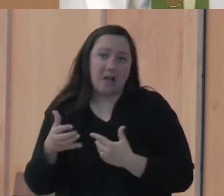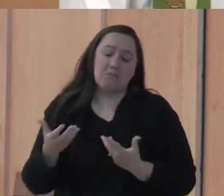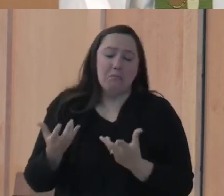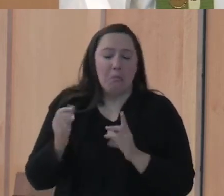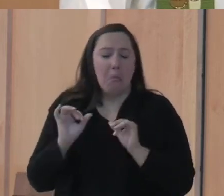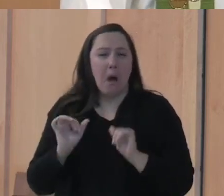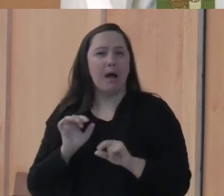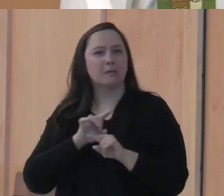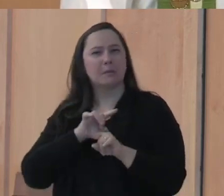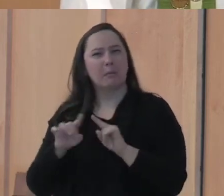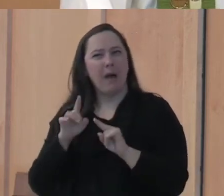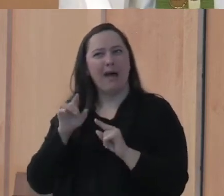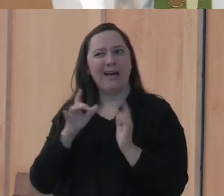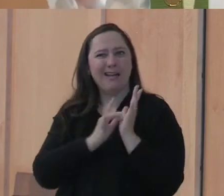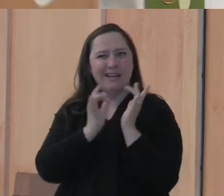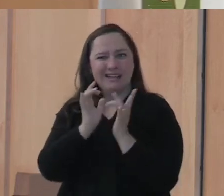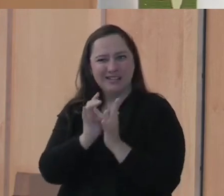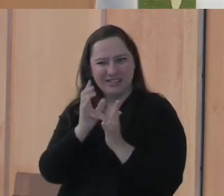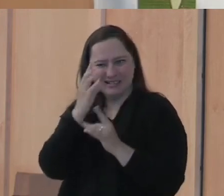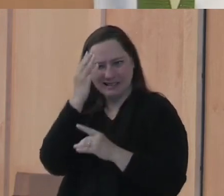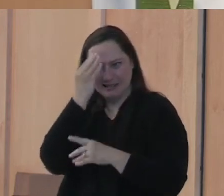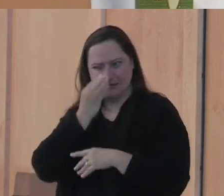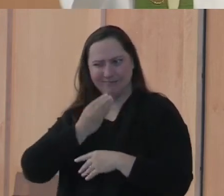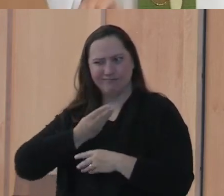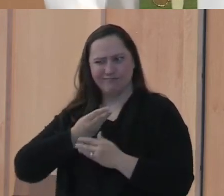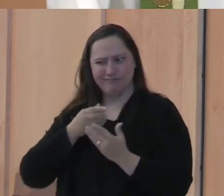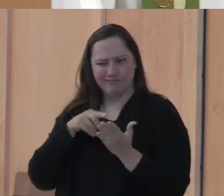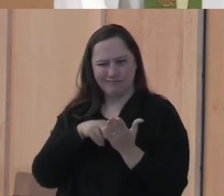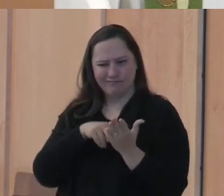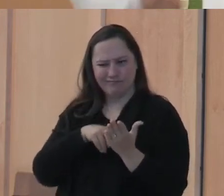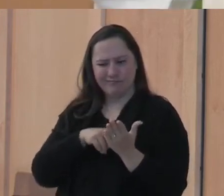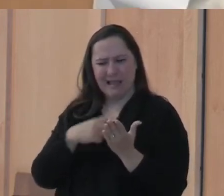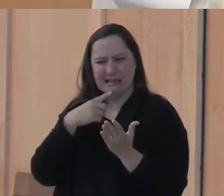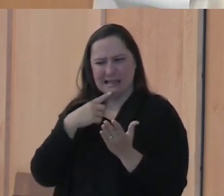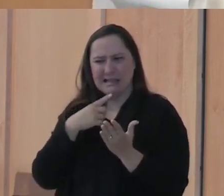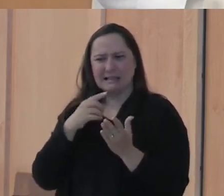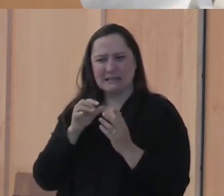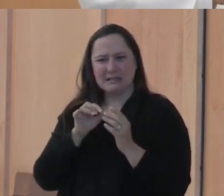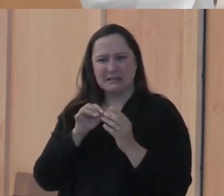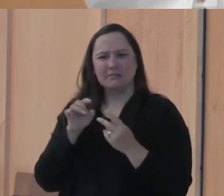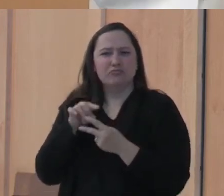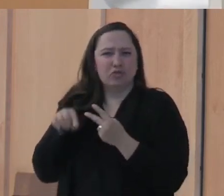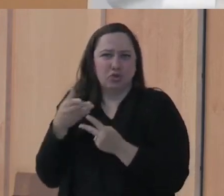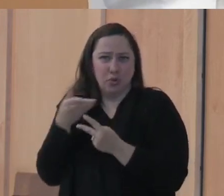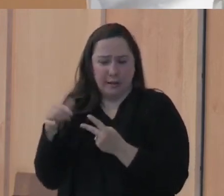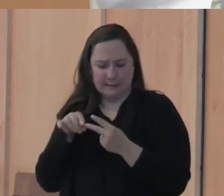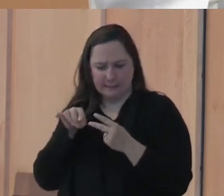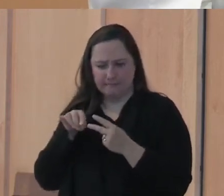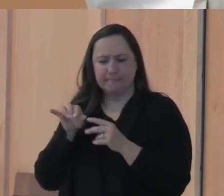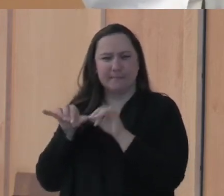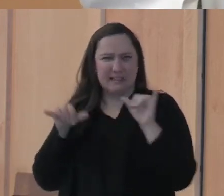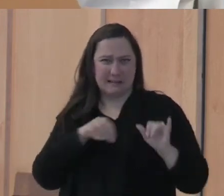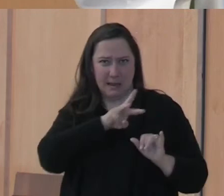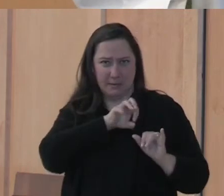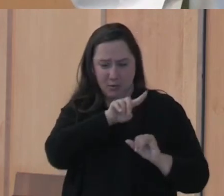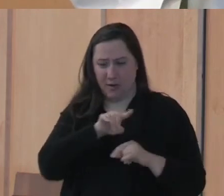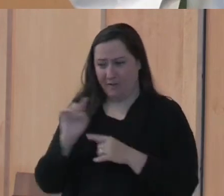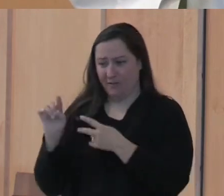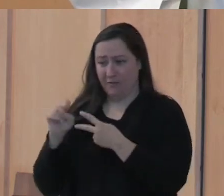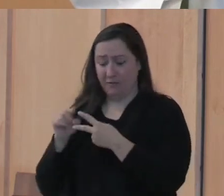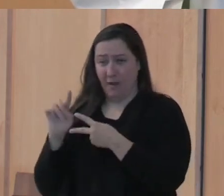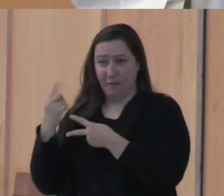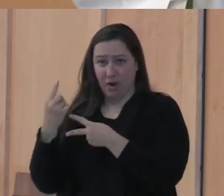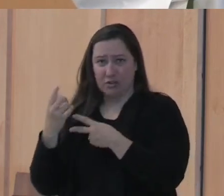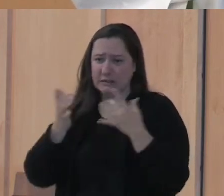Jesus says the thing that's like weeds choking out people's faith, two of them. The first one is worries about